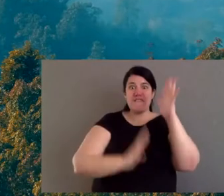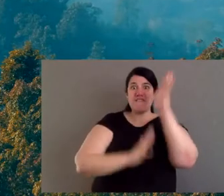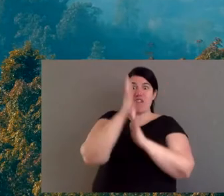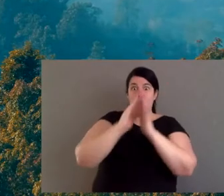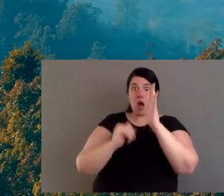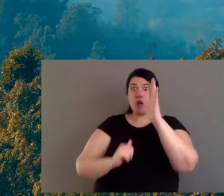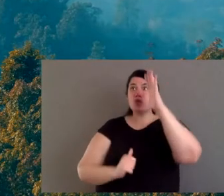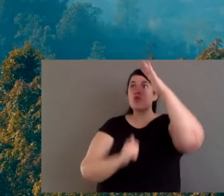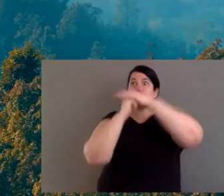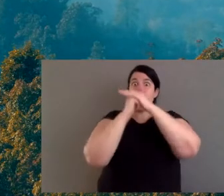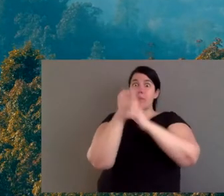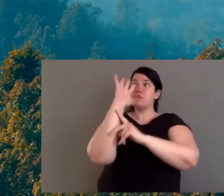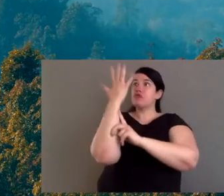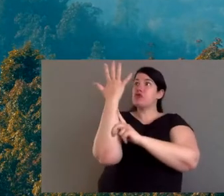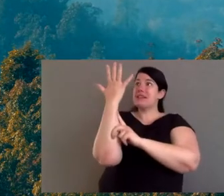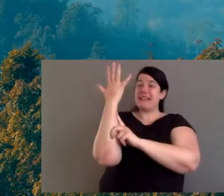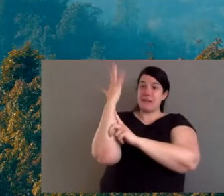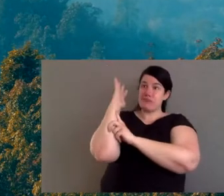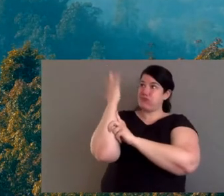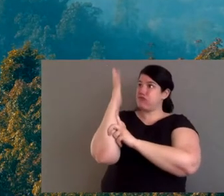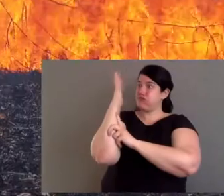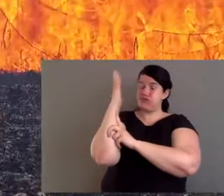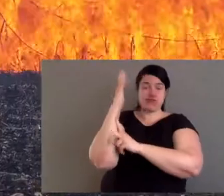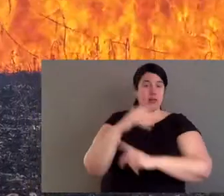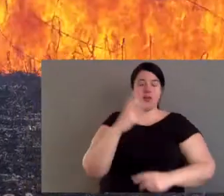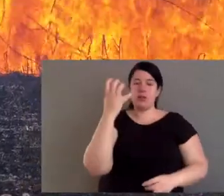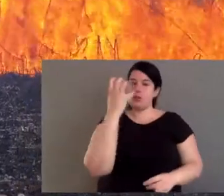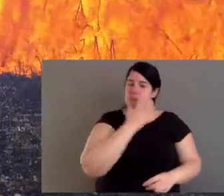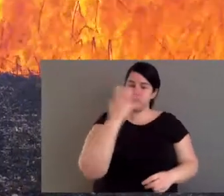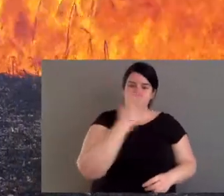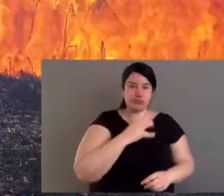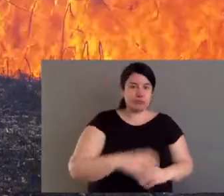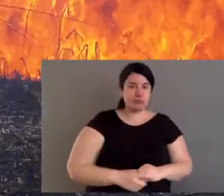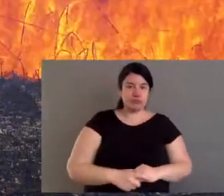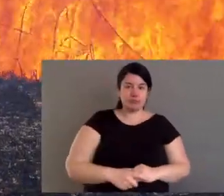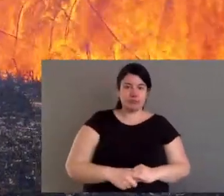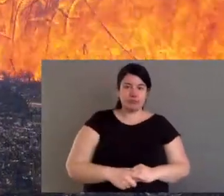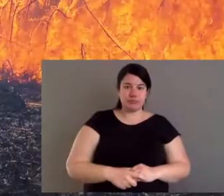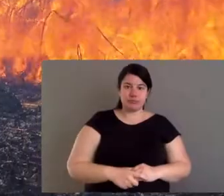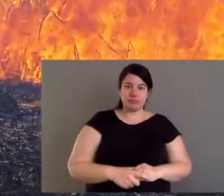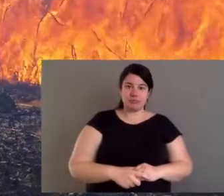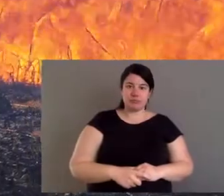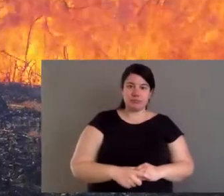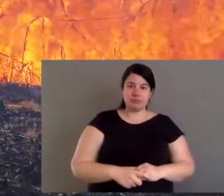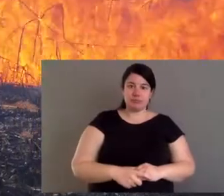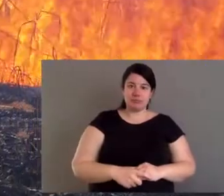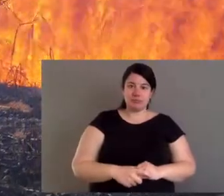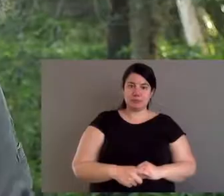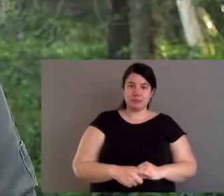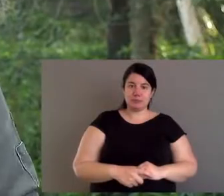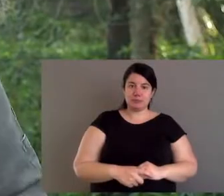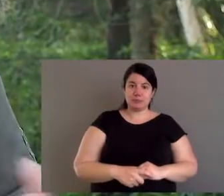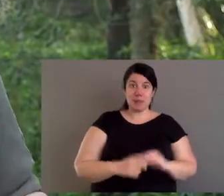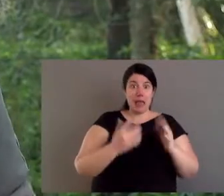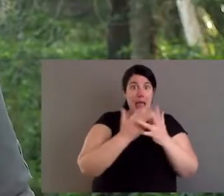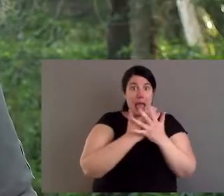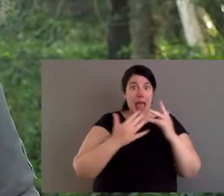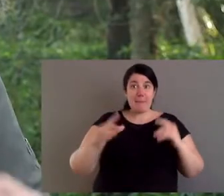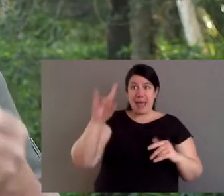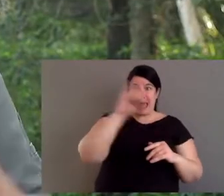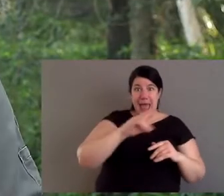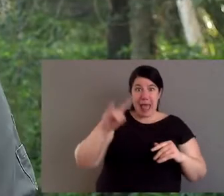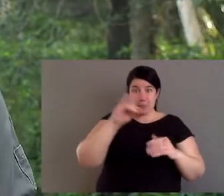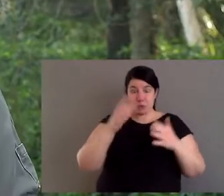saw were catastrophic. Many of them canopy fires, and that is not how our bush has naturally burnt. Can you imagine